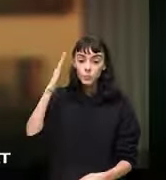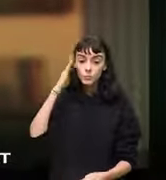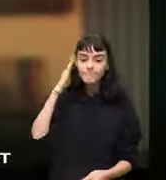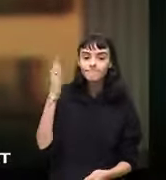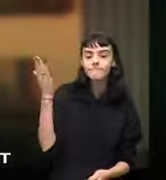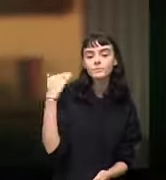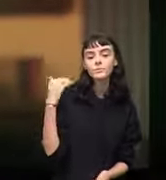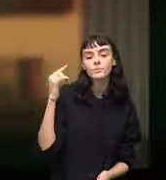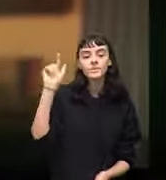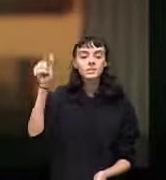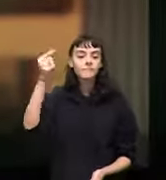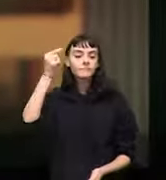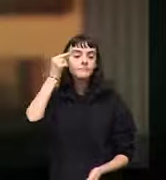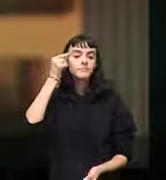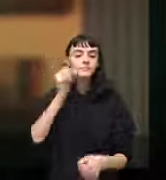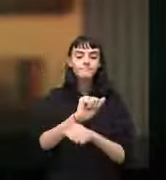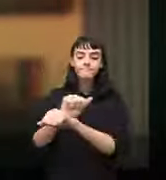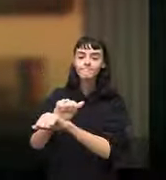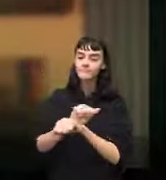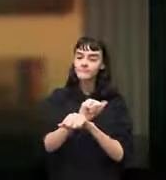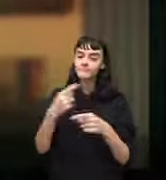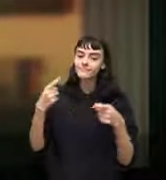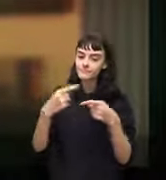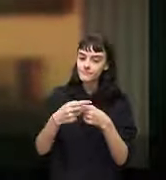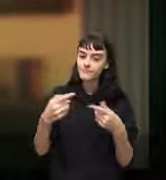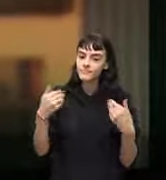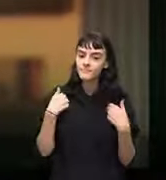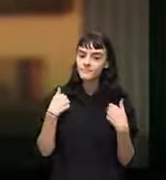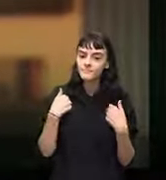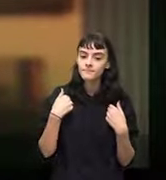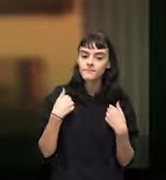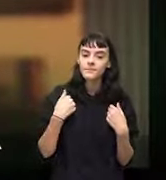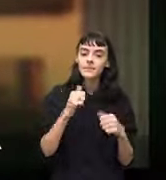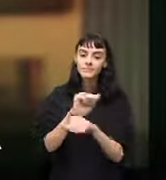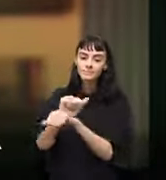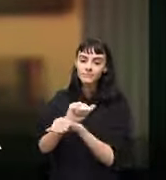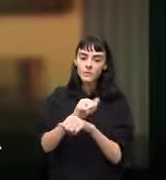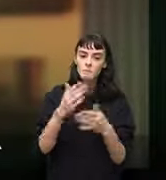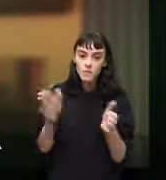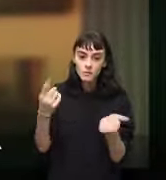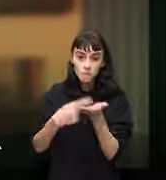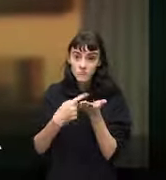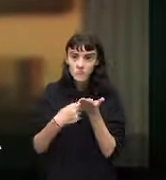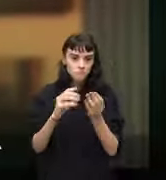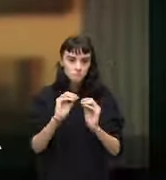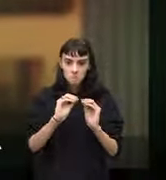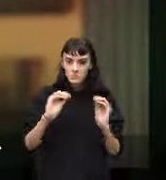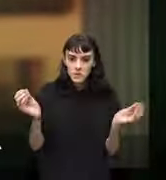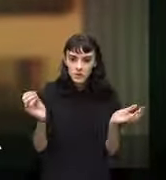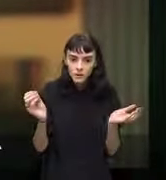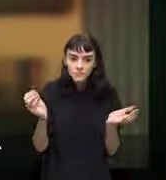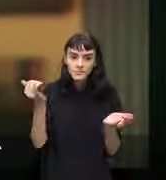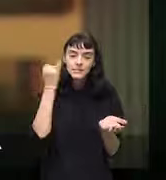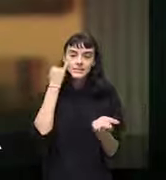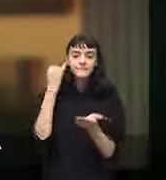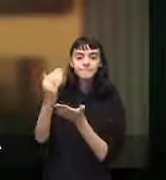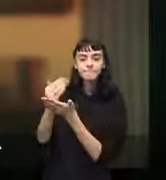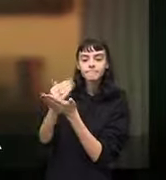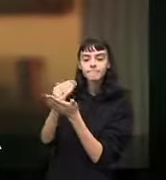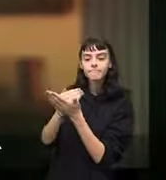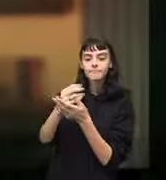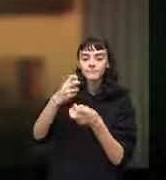is that it was never put up for public debate it was never on the agenda